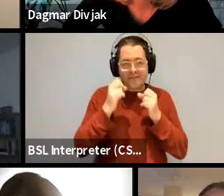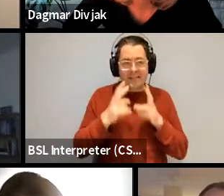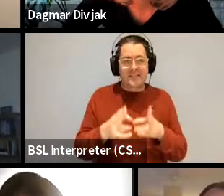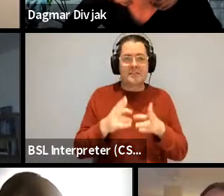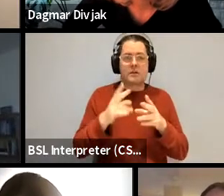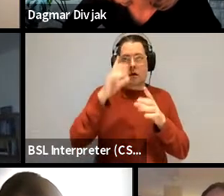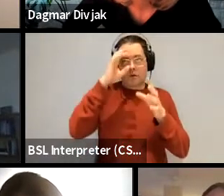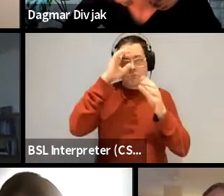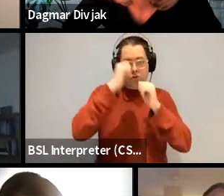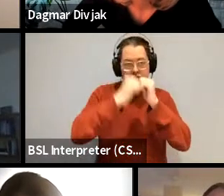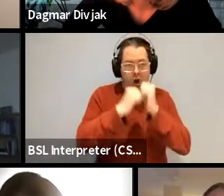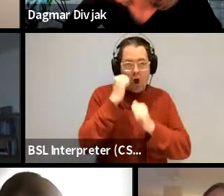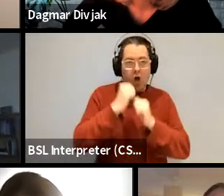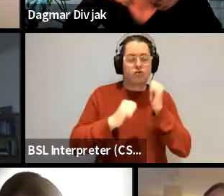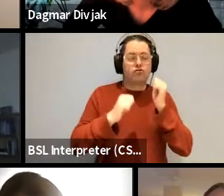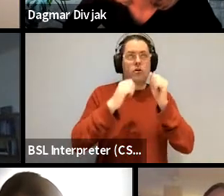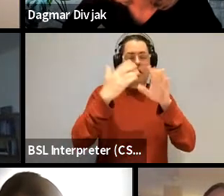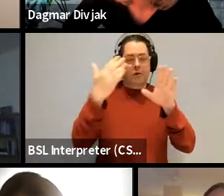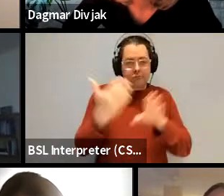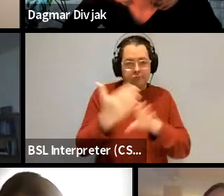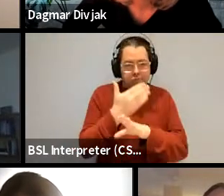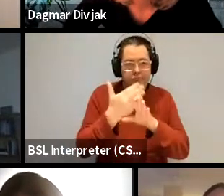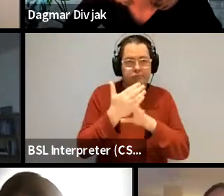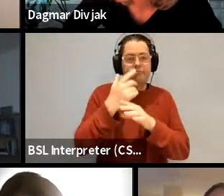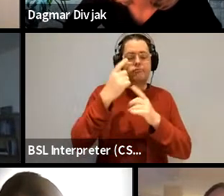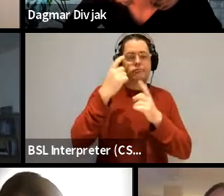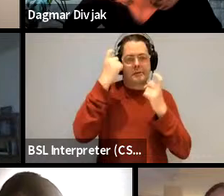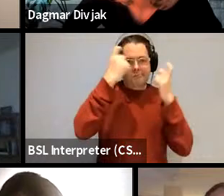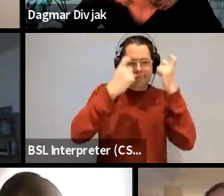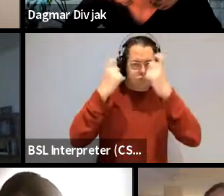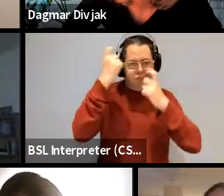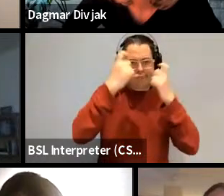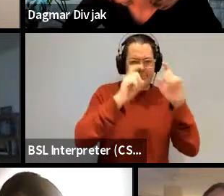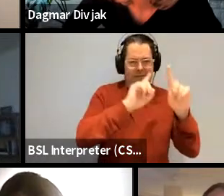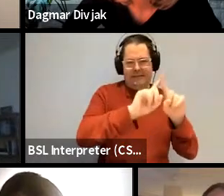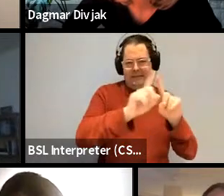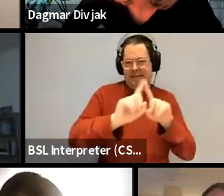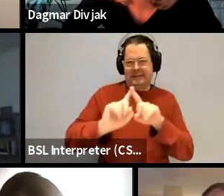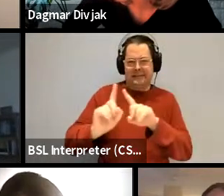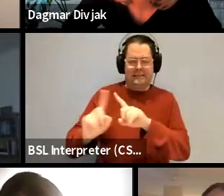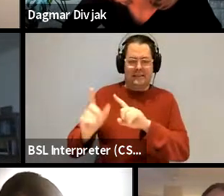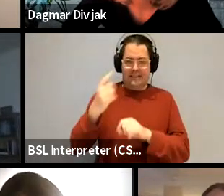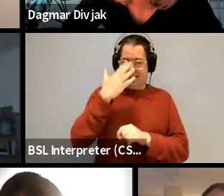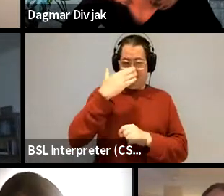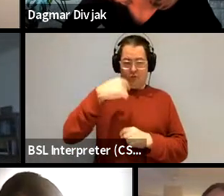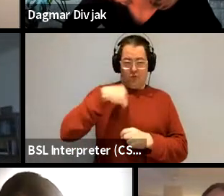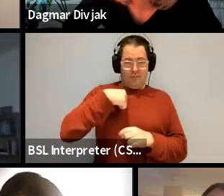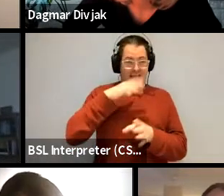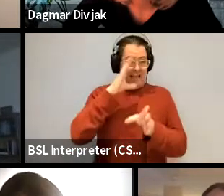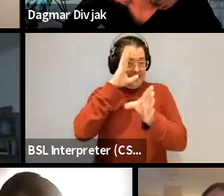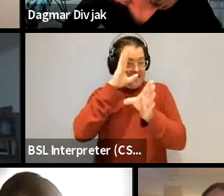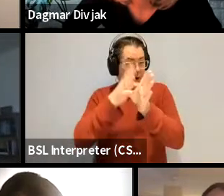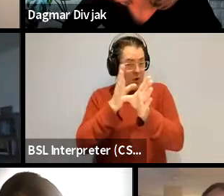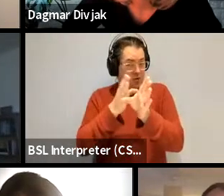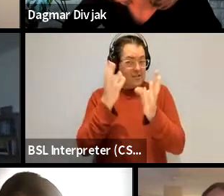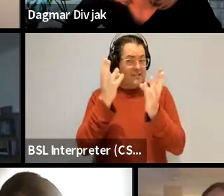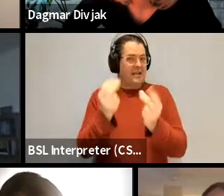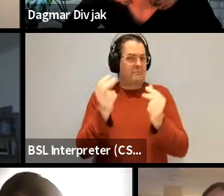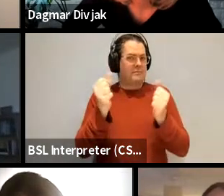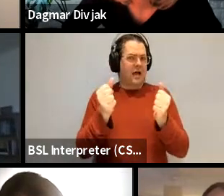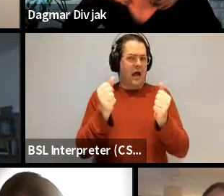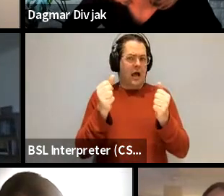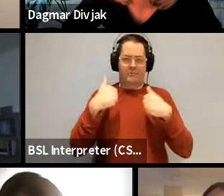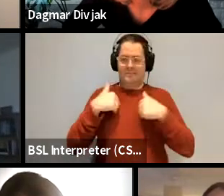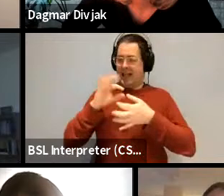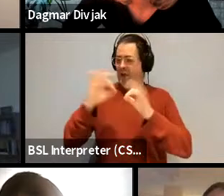and psychology i don't know whether martin would agree with me here psychology seems to me in some places to be behind